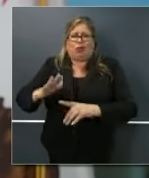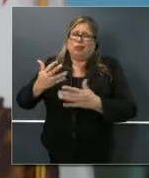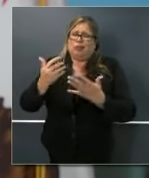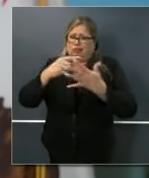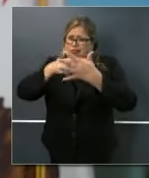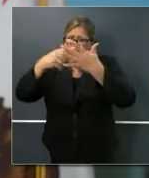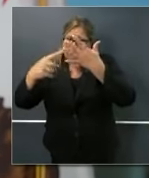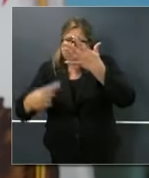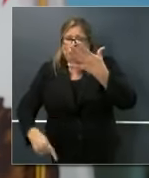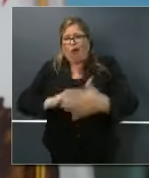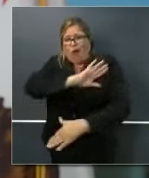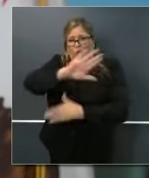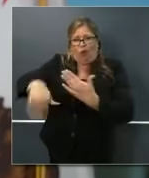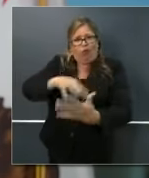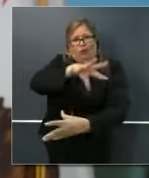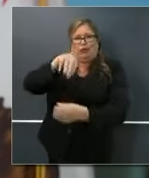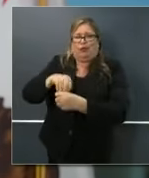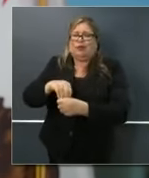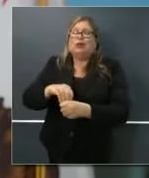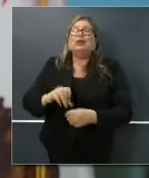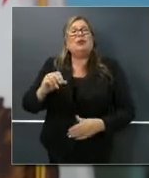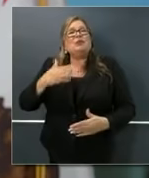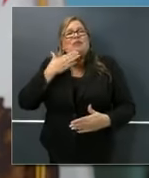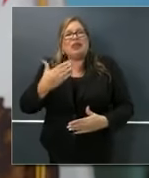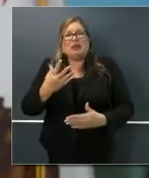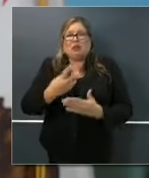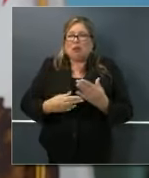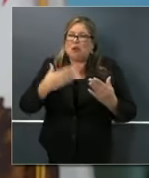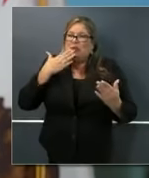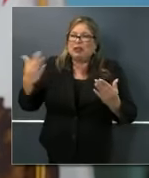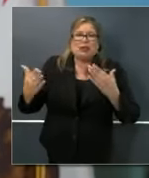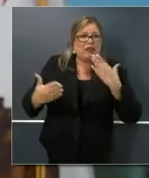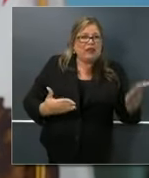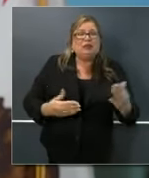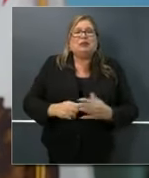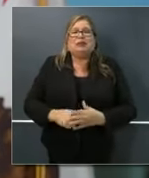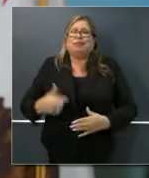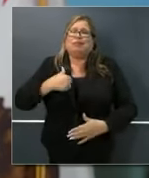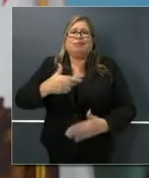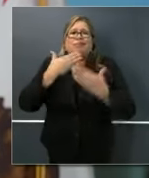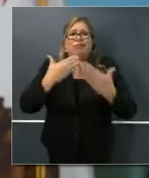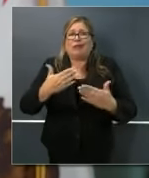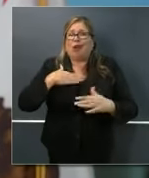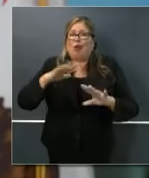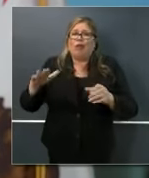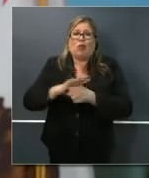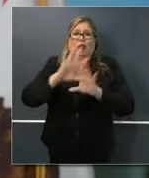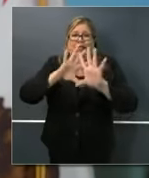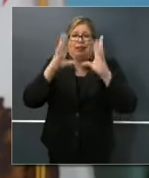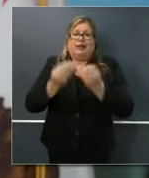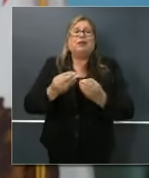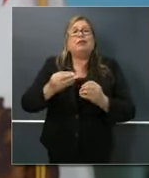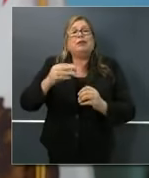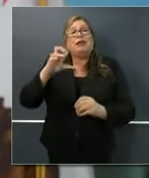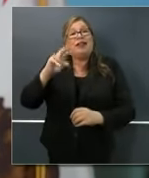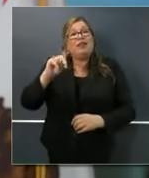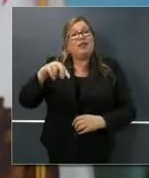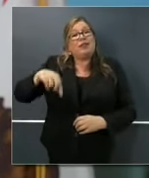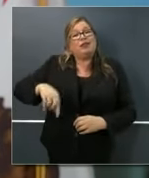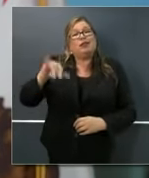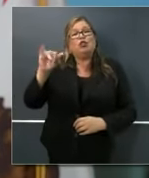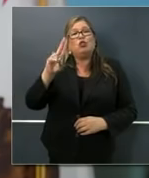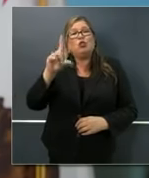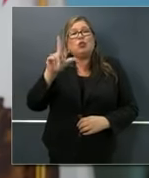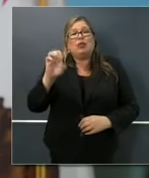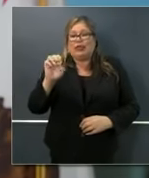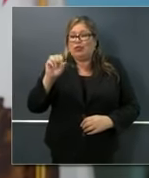others. And so, thank you both. And I'm very, again, grateful to our entire team, including Julie Su, who we